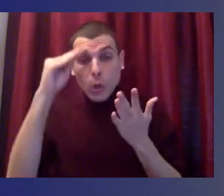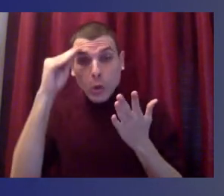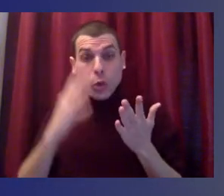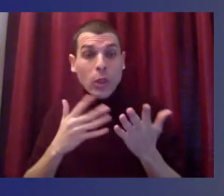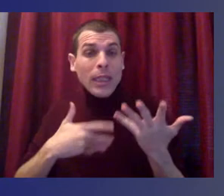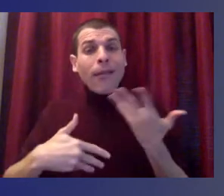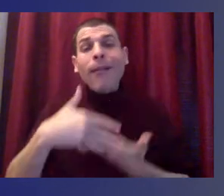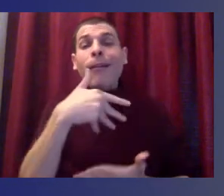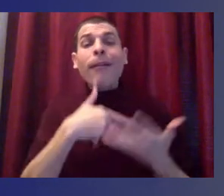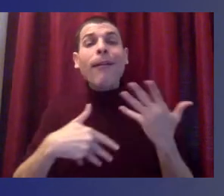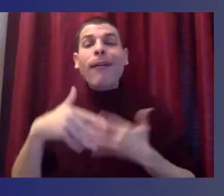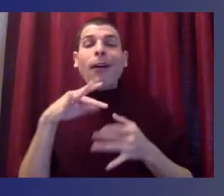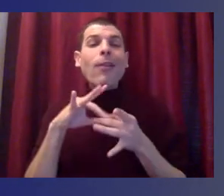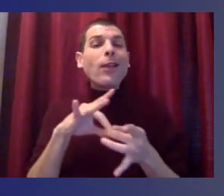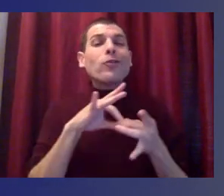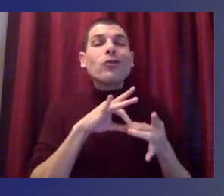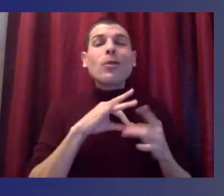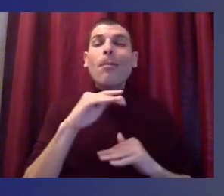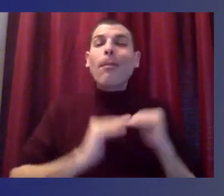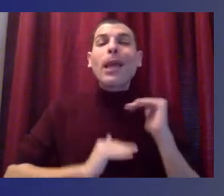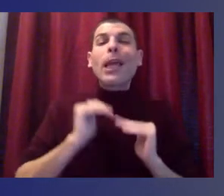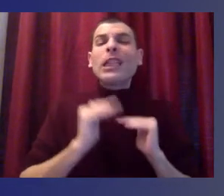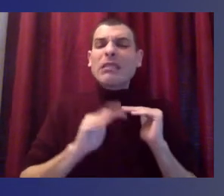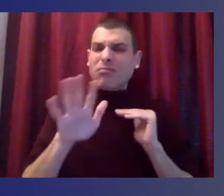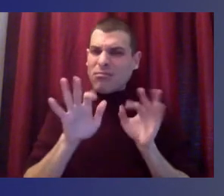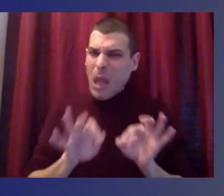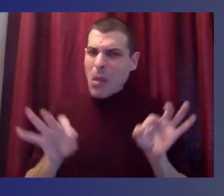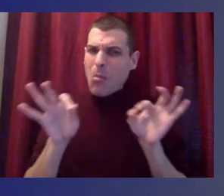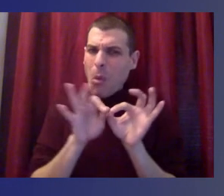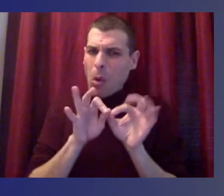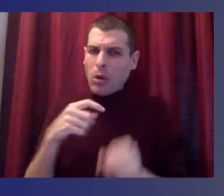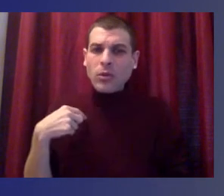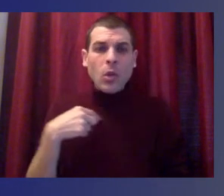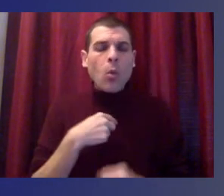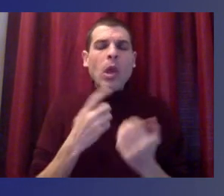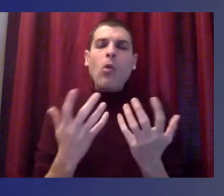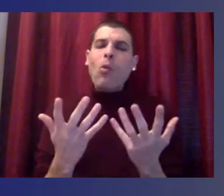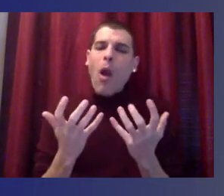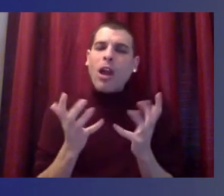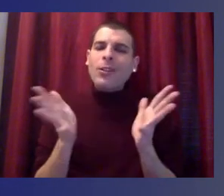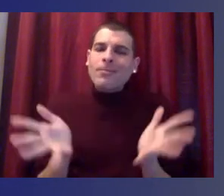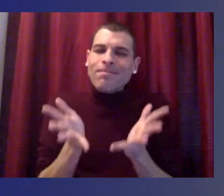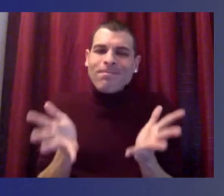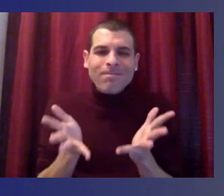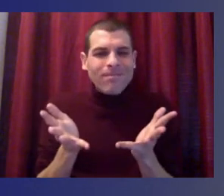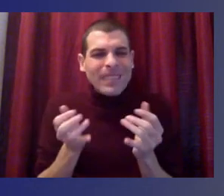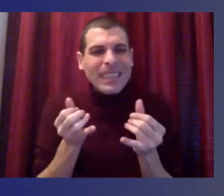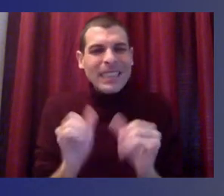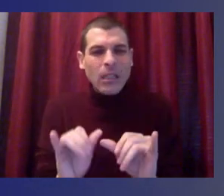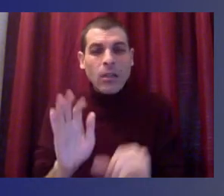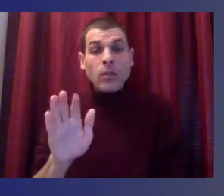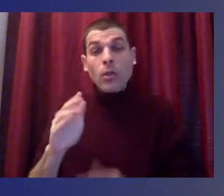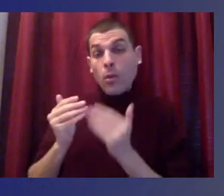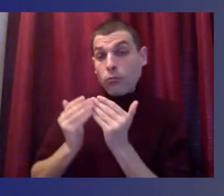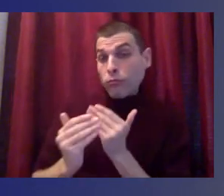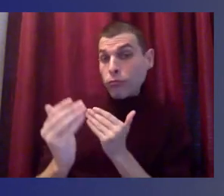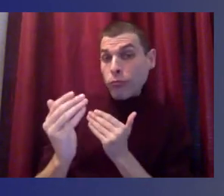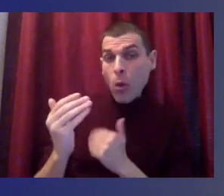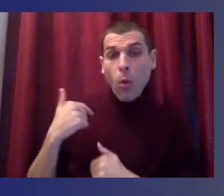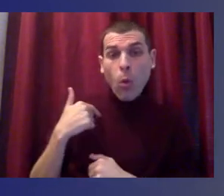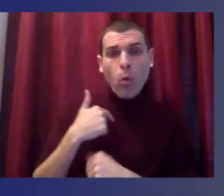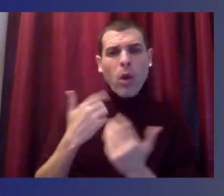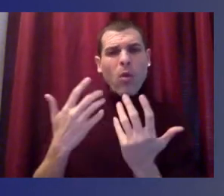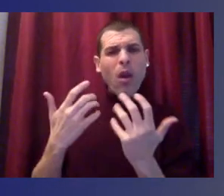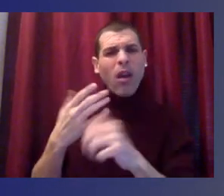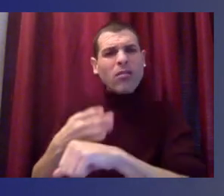that that was happening on a regular basis, so much so that one of the things we'll take forward with us is advisory. So when we were able to build a